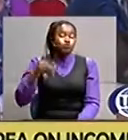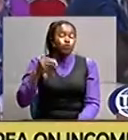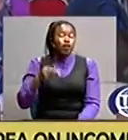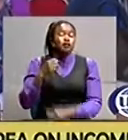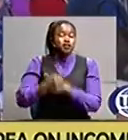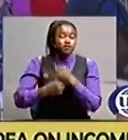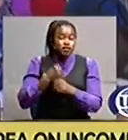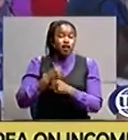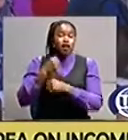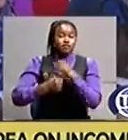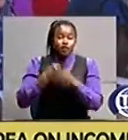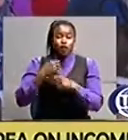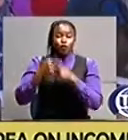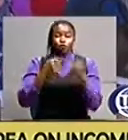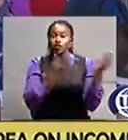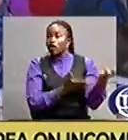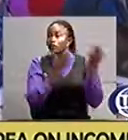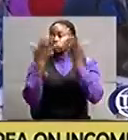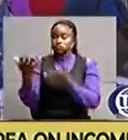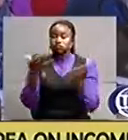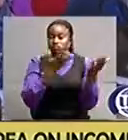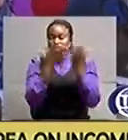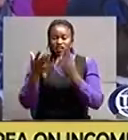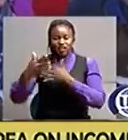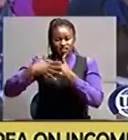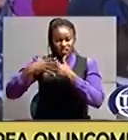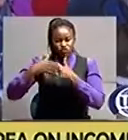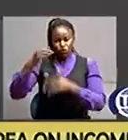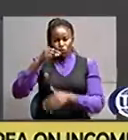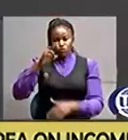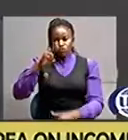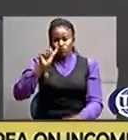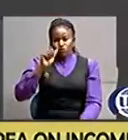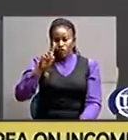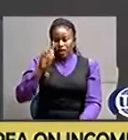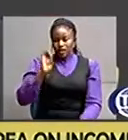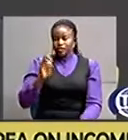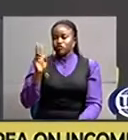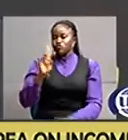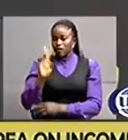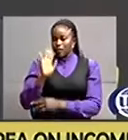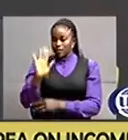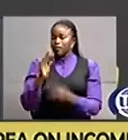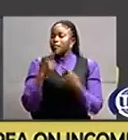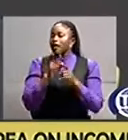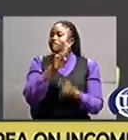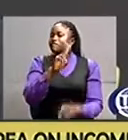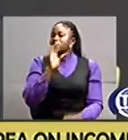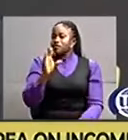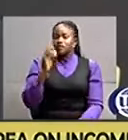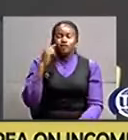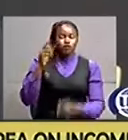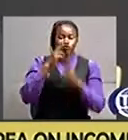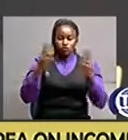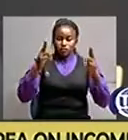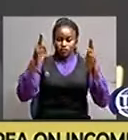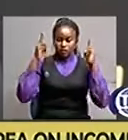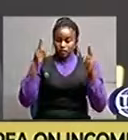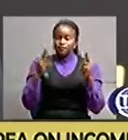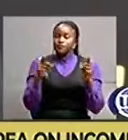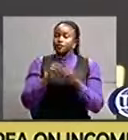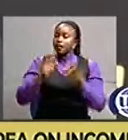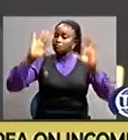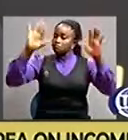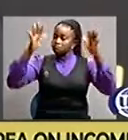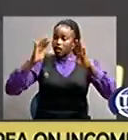on the import of industrial grade sugar the vice chancellor of mountains of the moon university professor john kasenini saluted